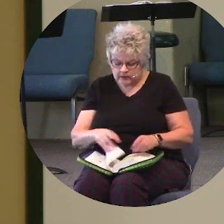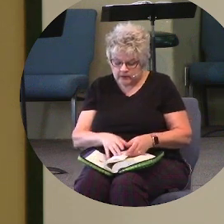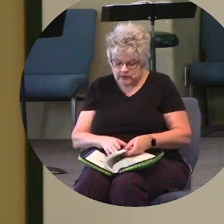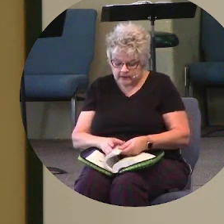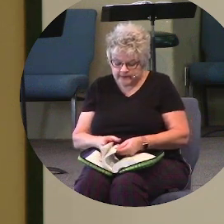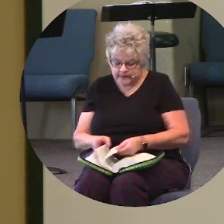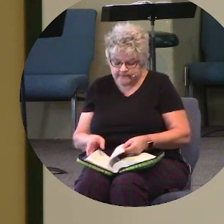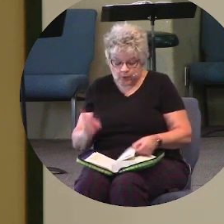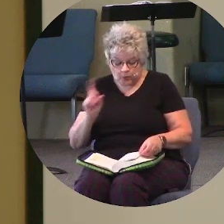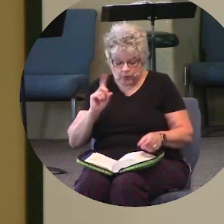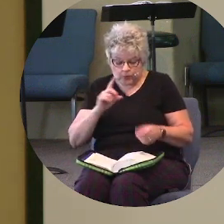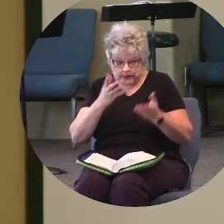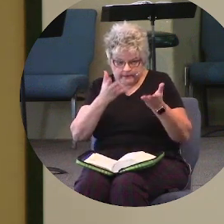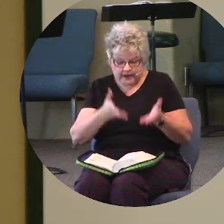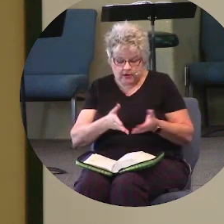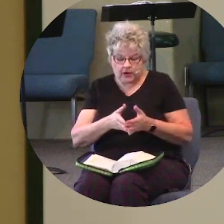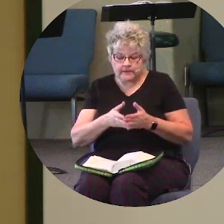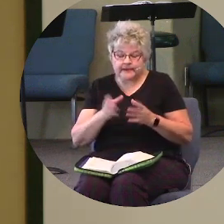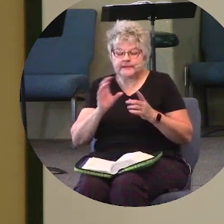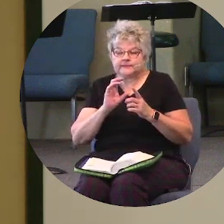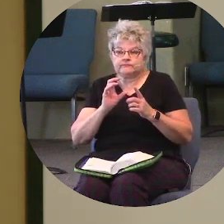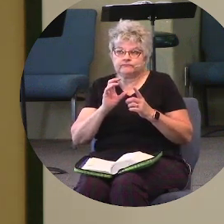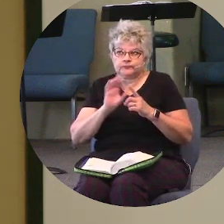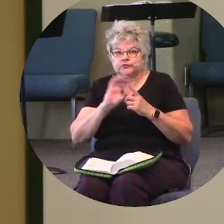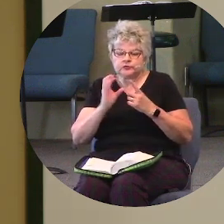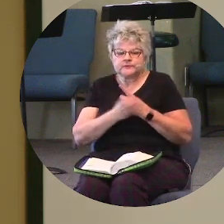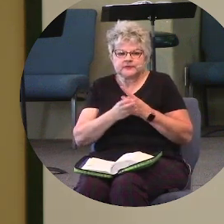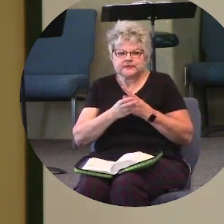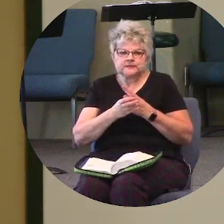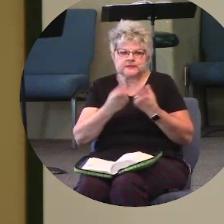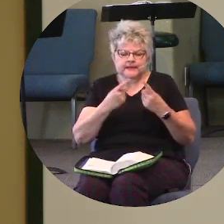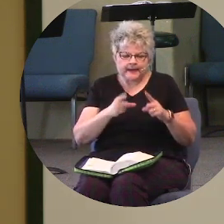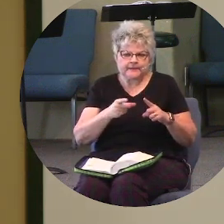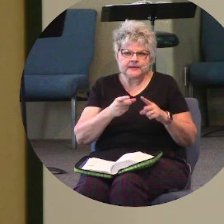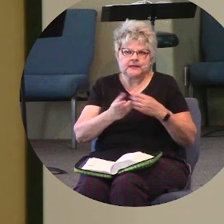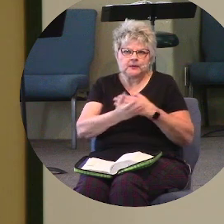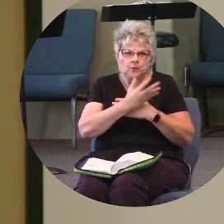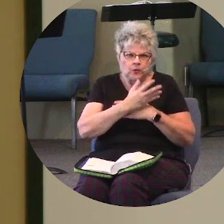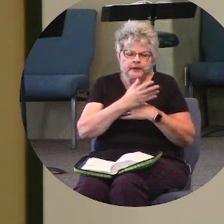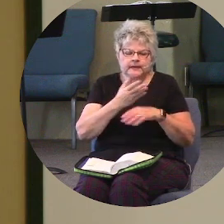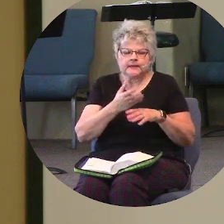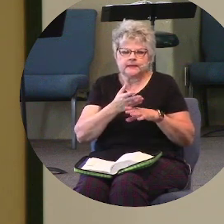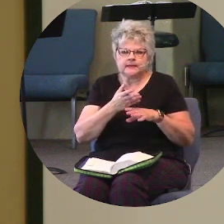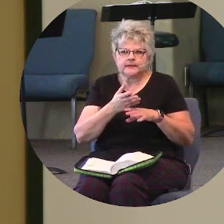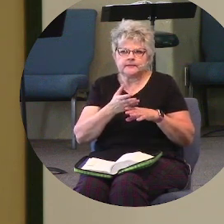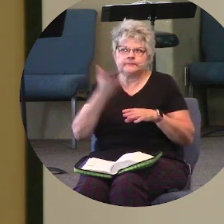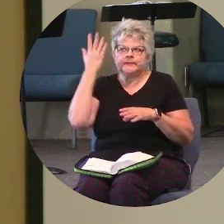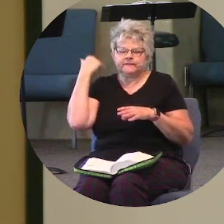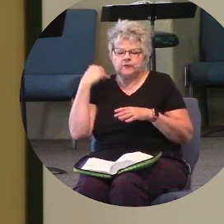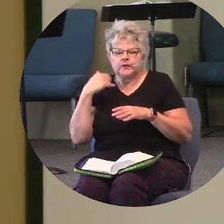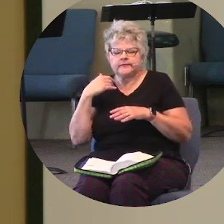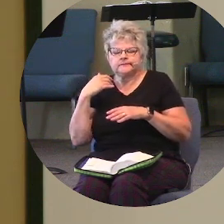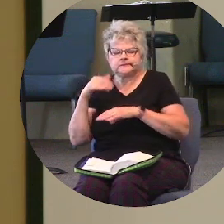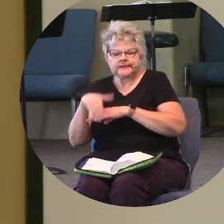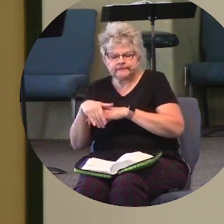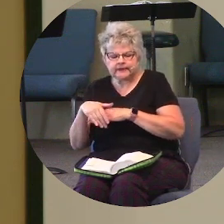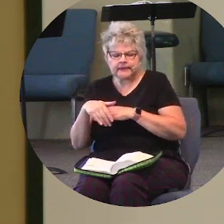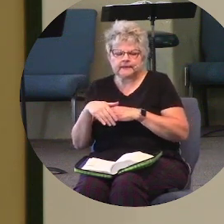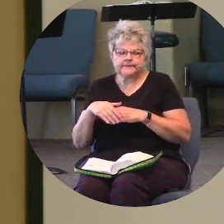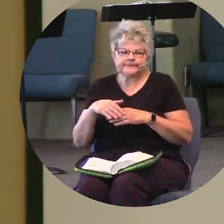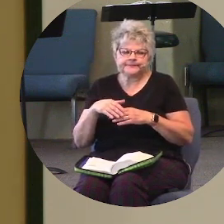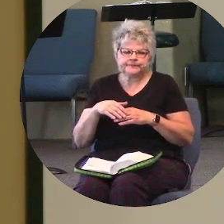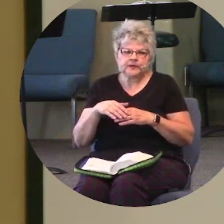of the circumstances they might have been in in the morning, in the previous evening, the previous day, the previous week. And he's